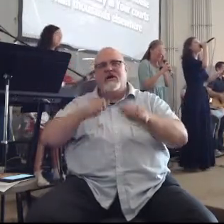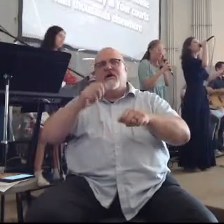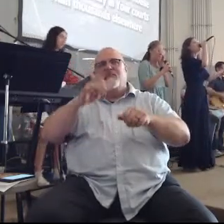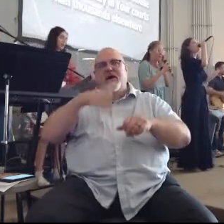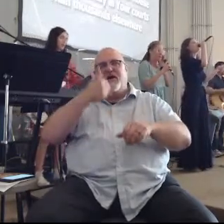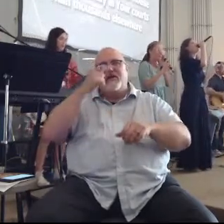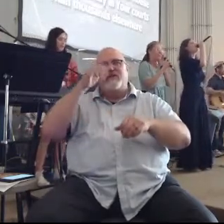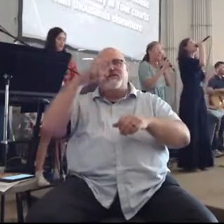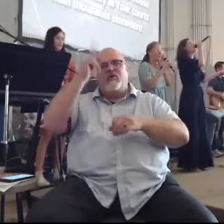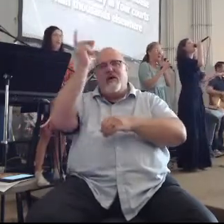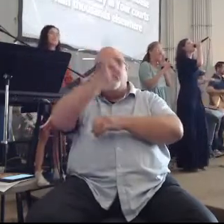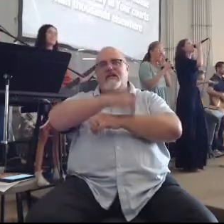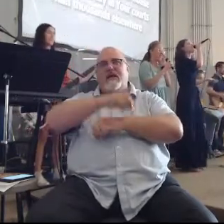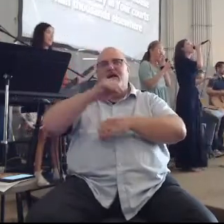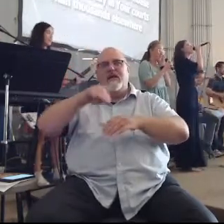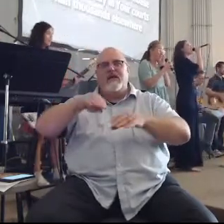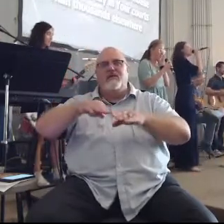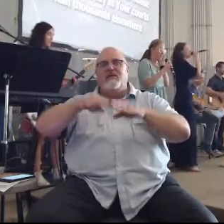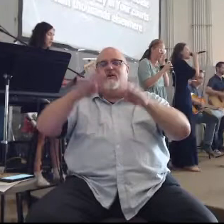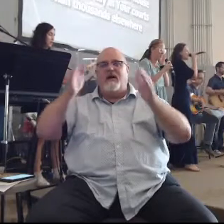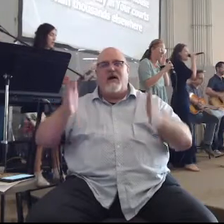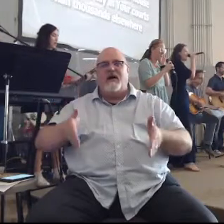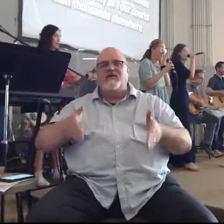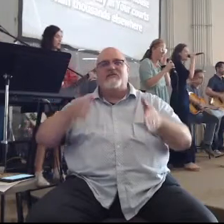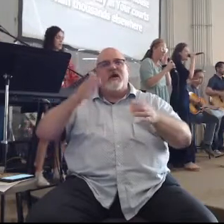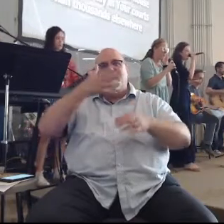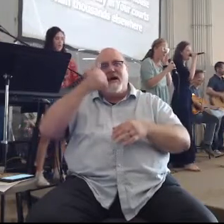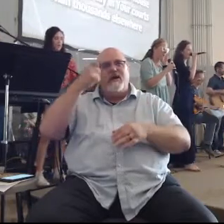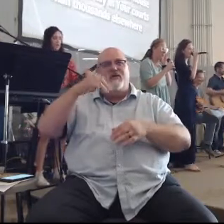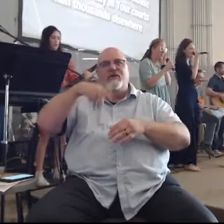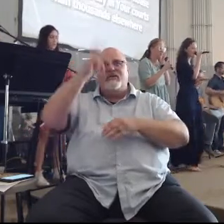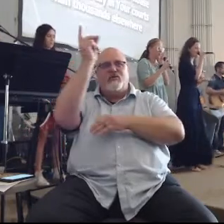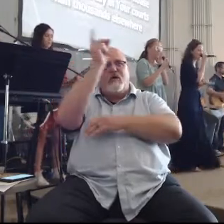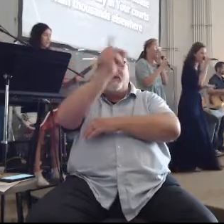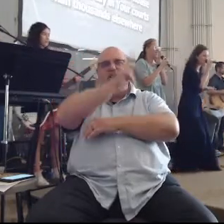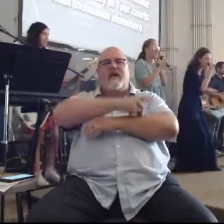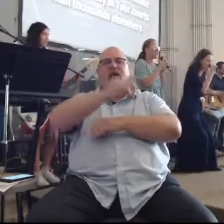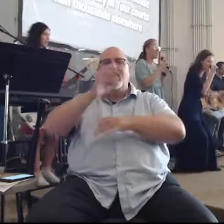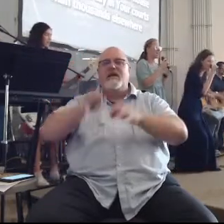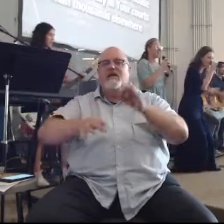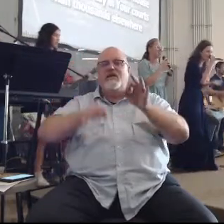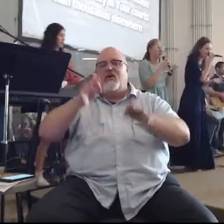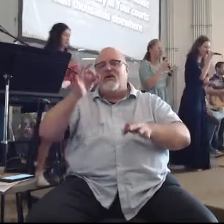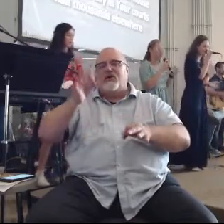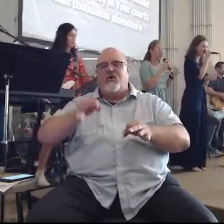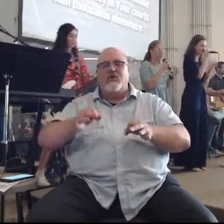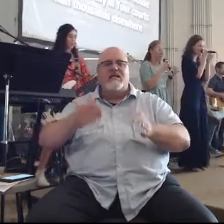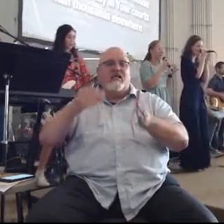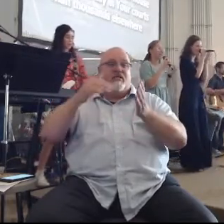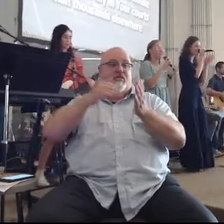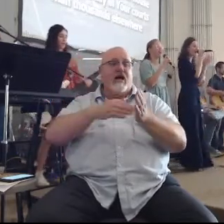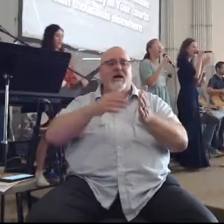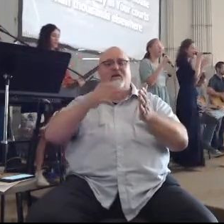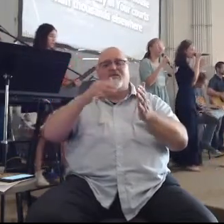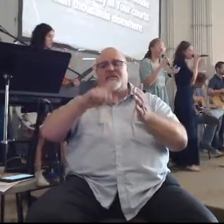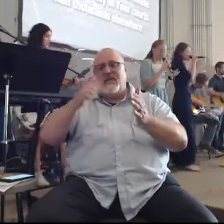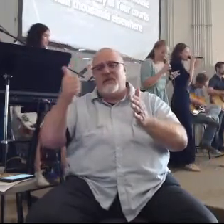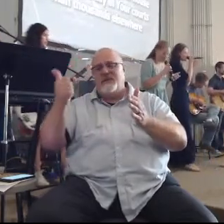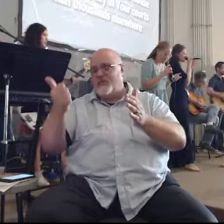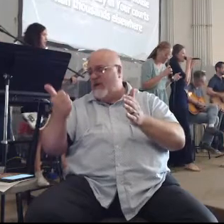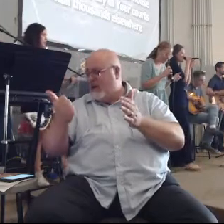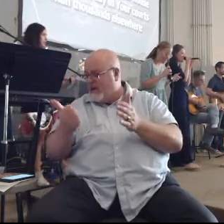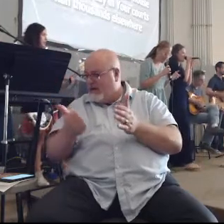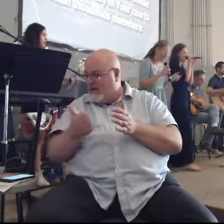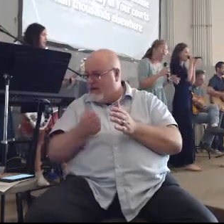courts Better is one day in your house Better is one day in your courts Than thousands